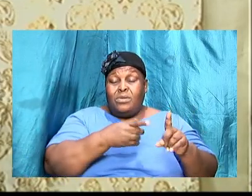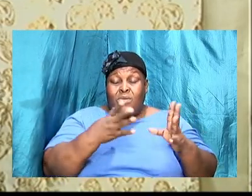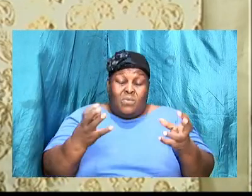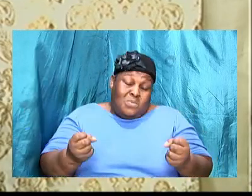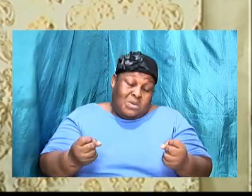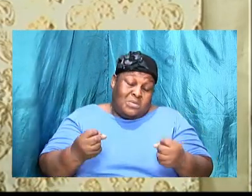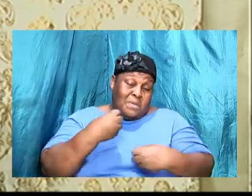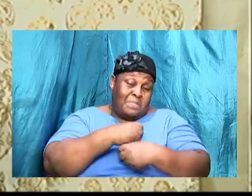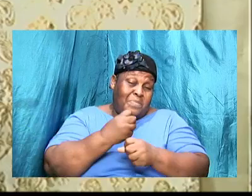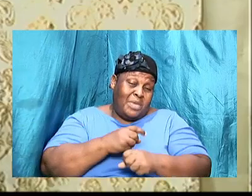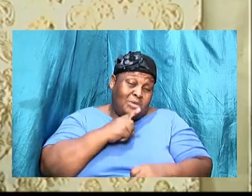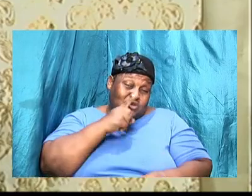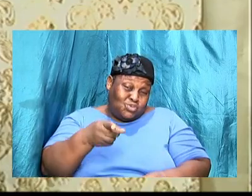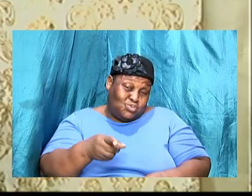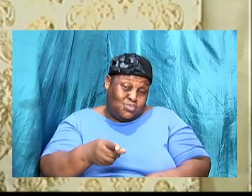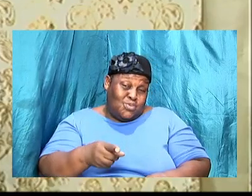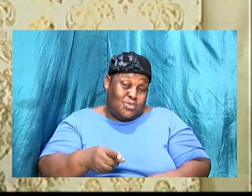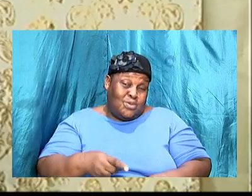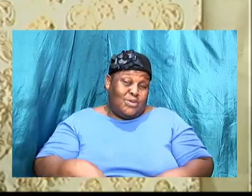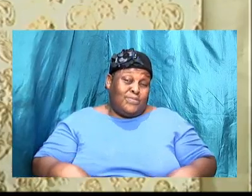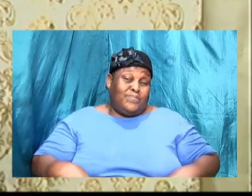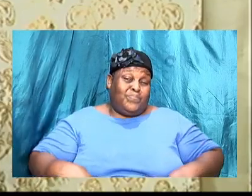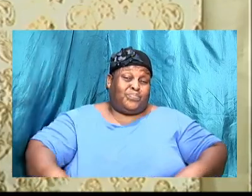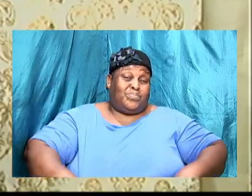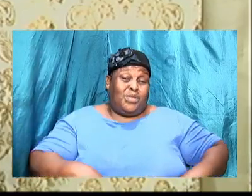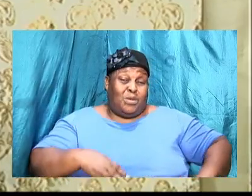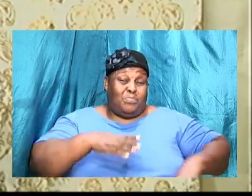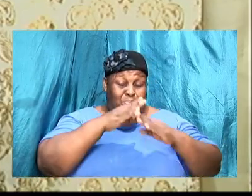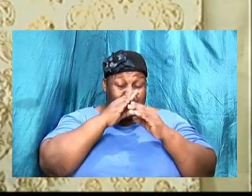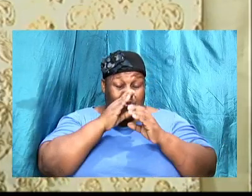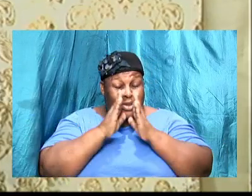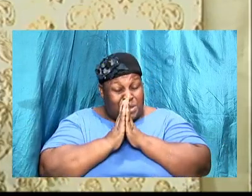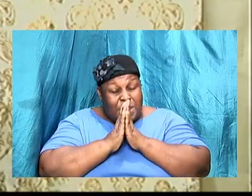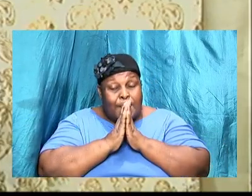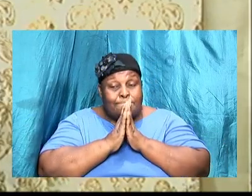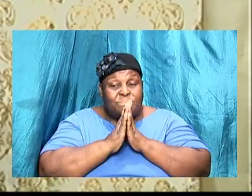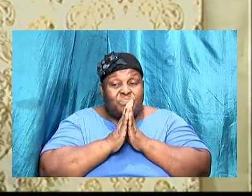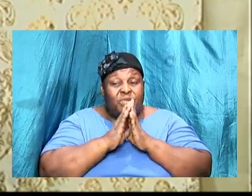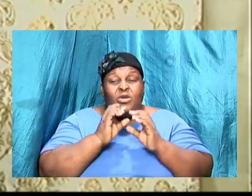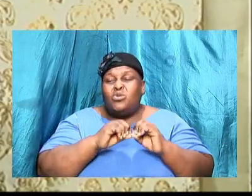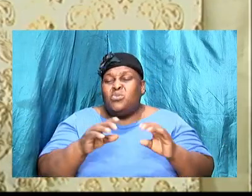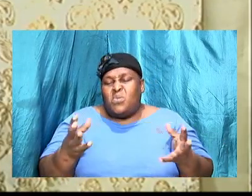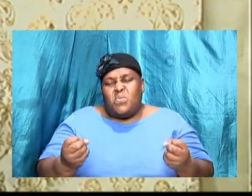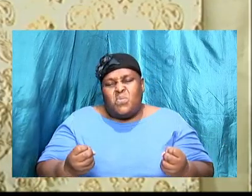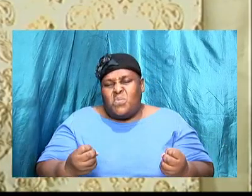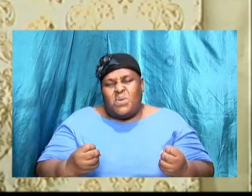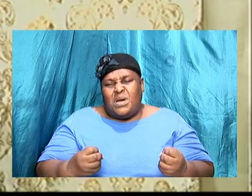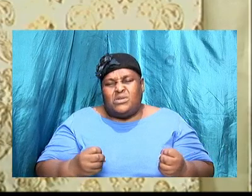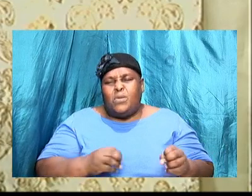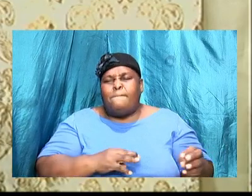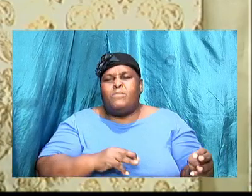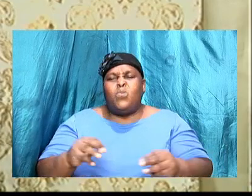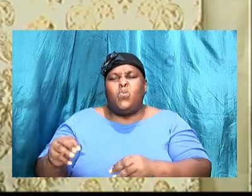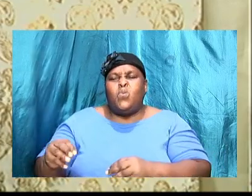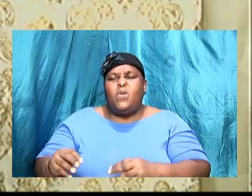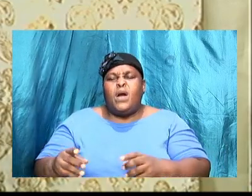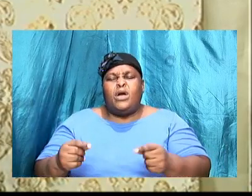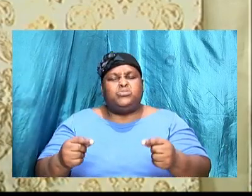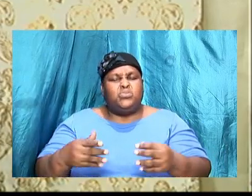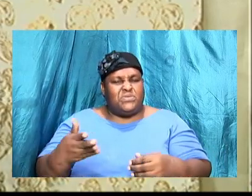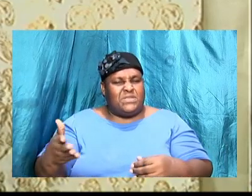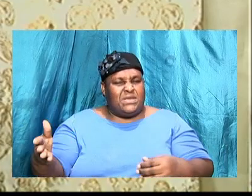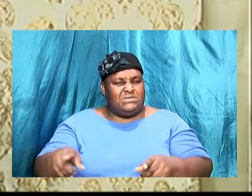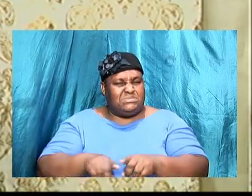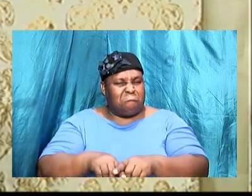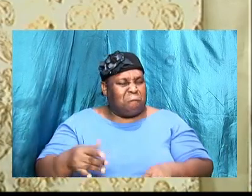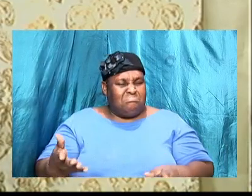make sure we flees the Lord you just don't want to get up and do the thing like that you want to make sure and I am going to encourage